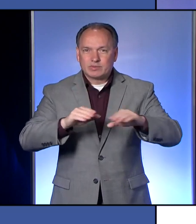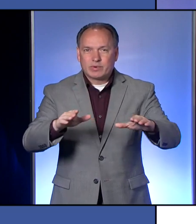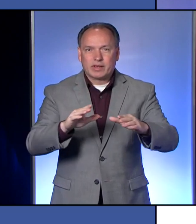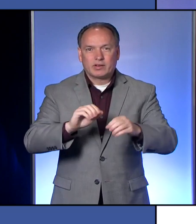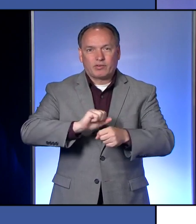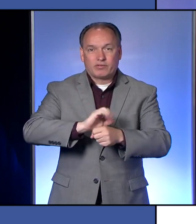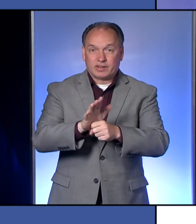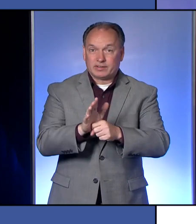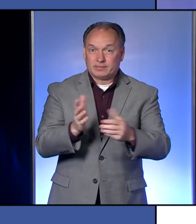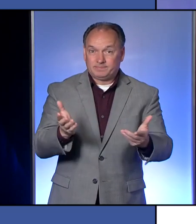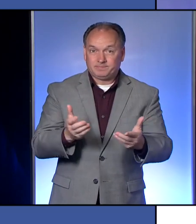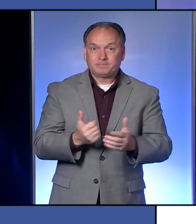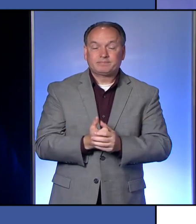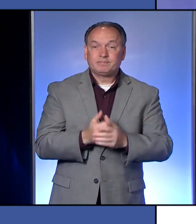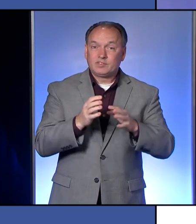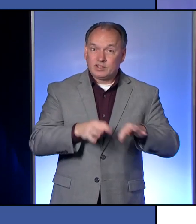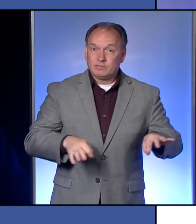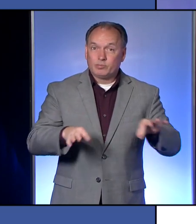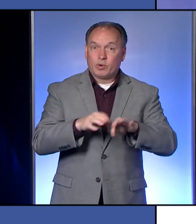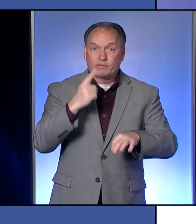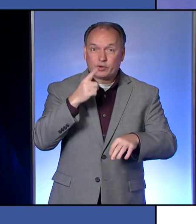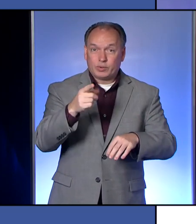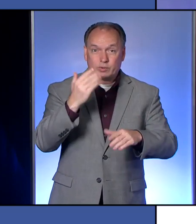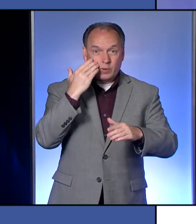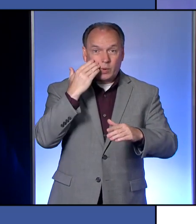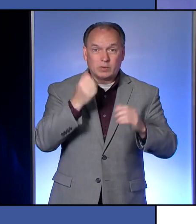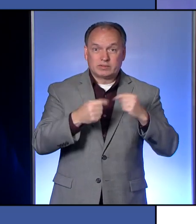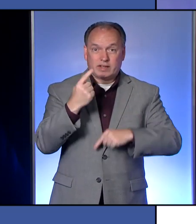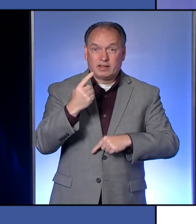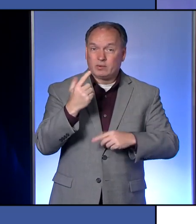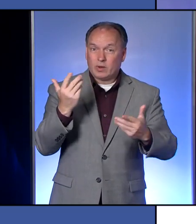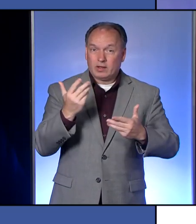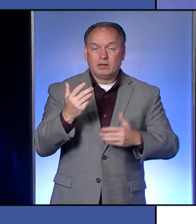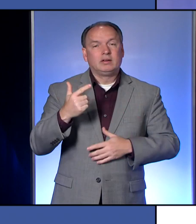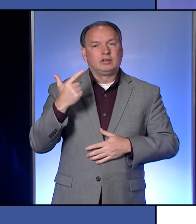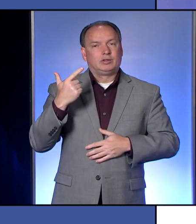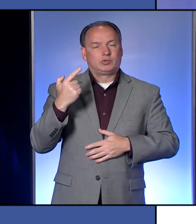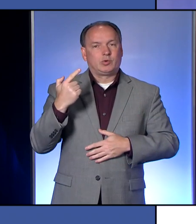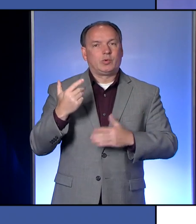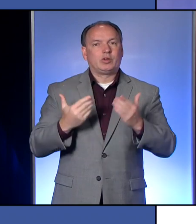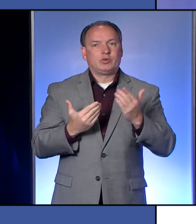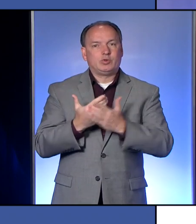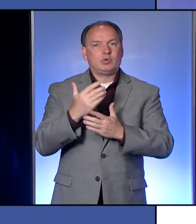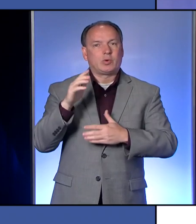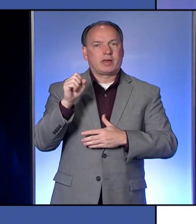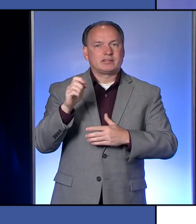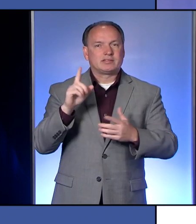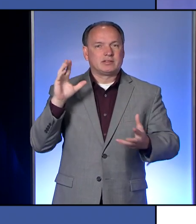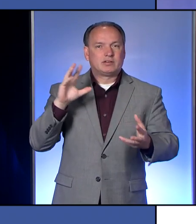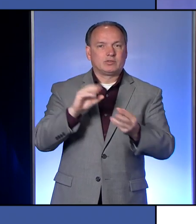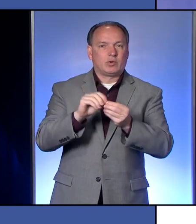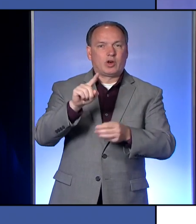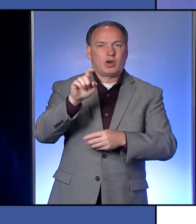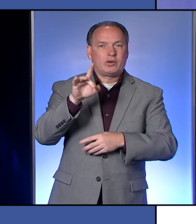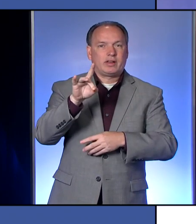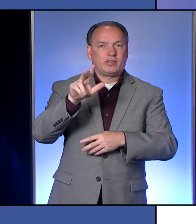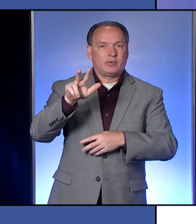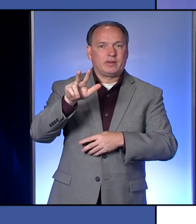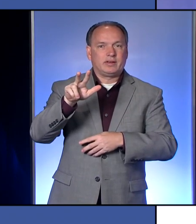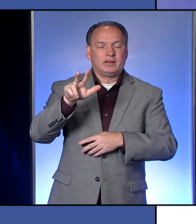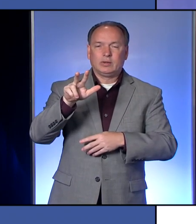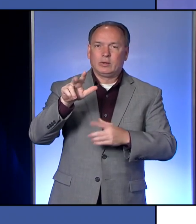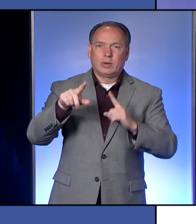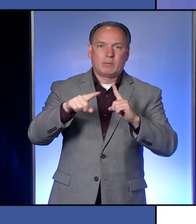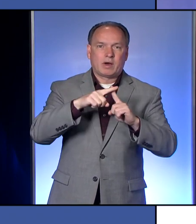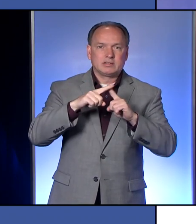What's important for you to know today is that we have 21 new cases for a total of 183 cumulative